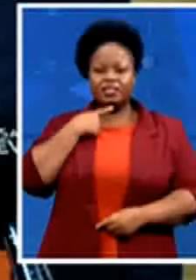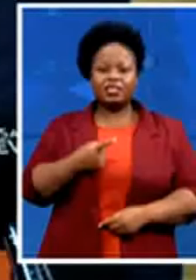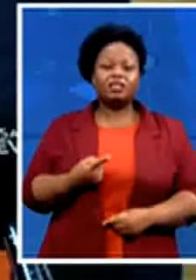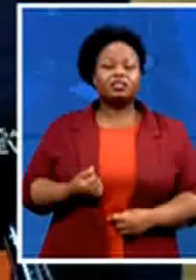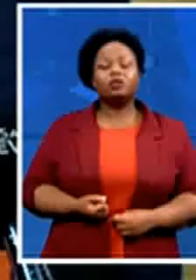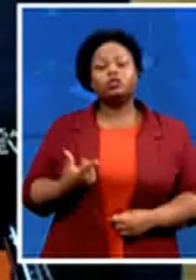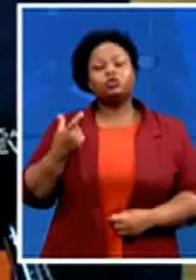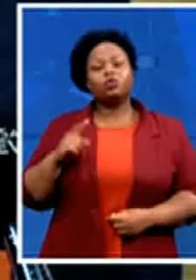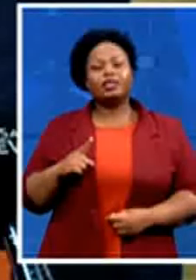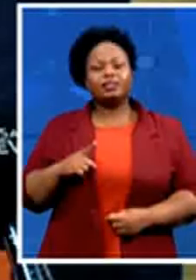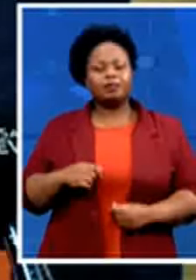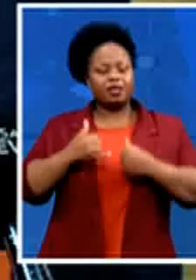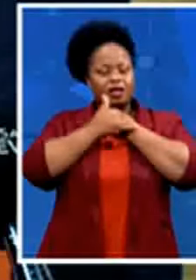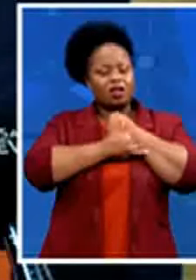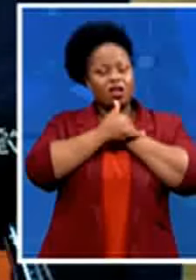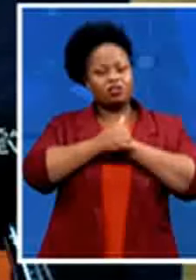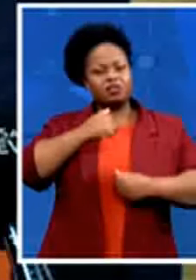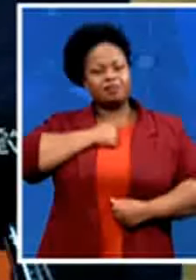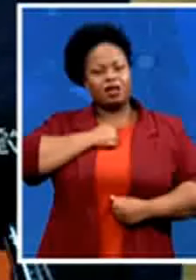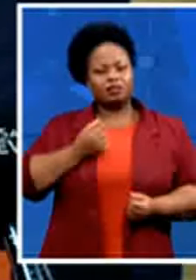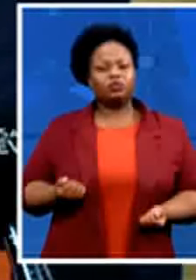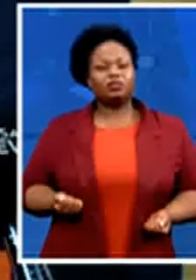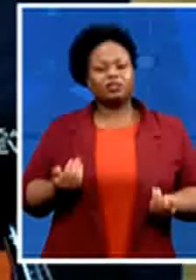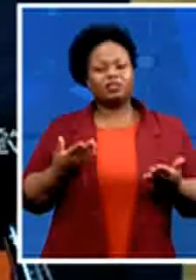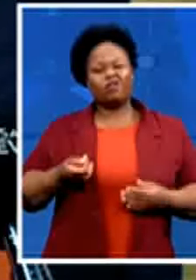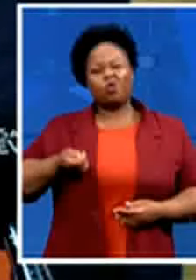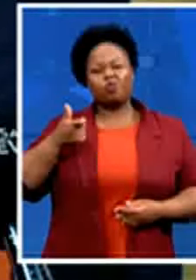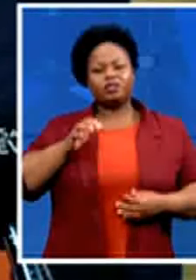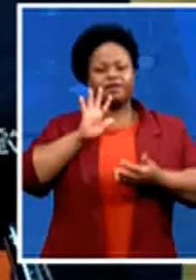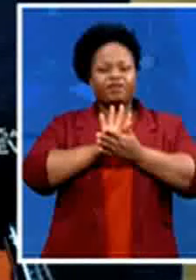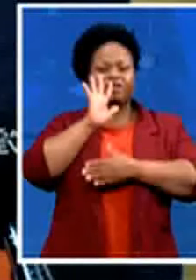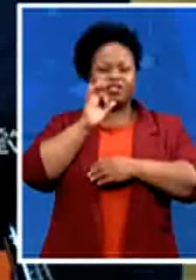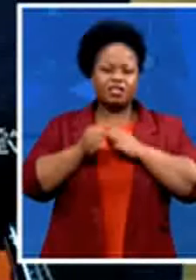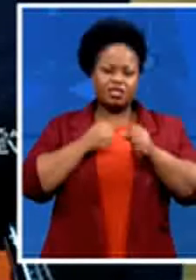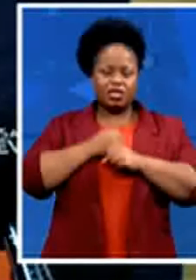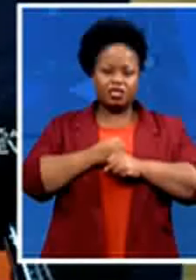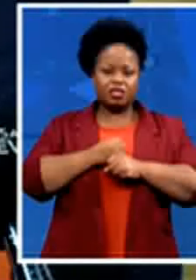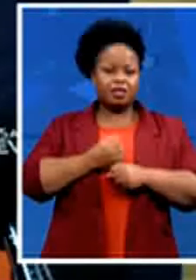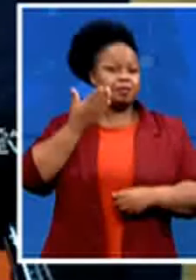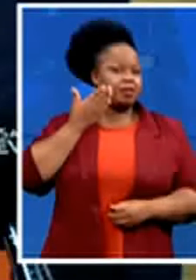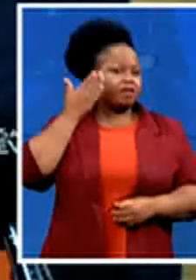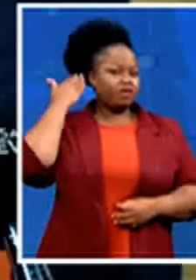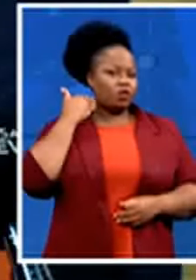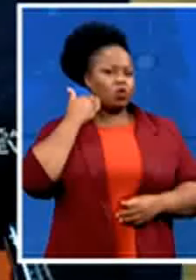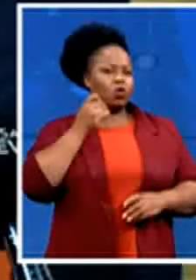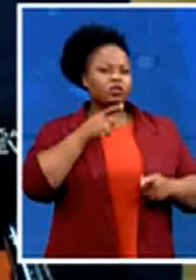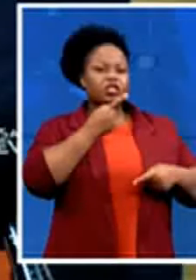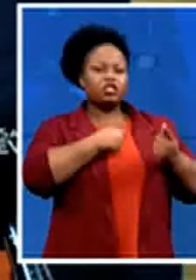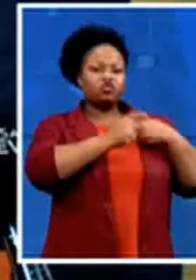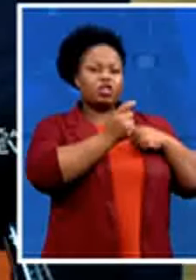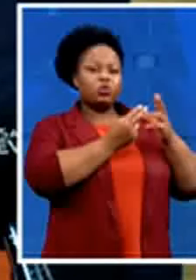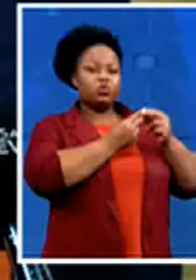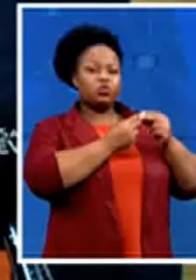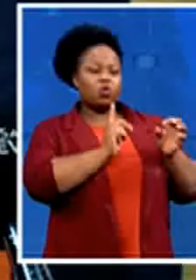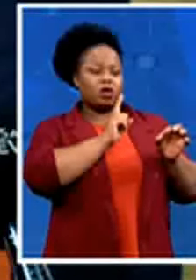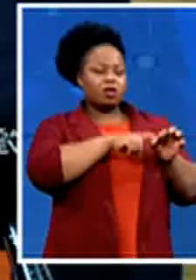it has been a journey that has taken me from being a trade unionist to anti-apartheid struggle